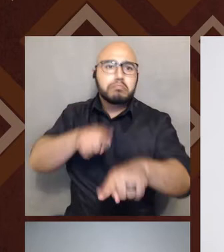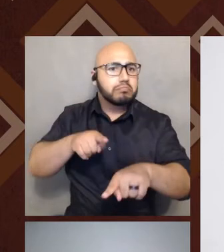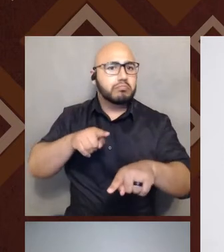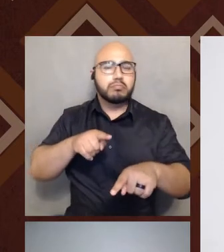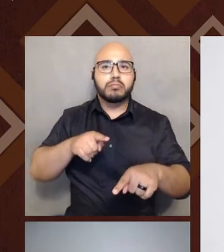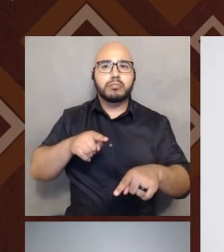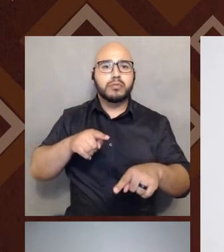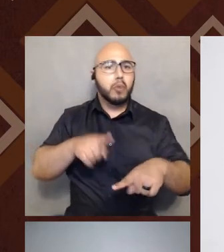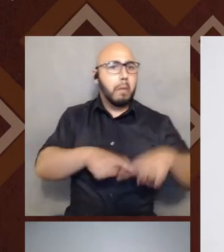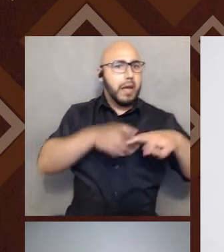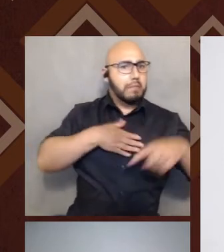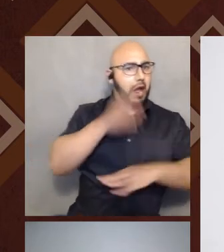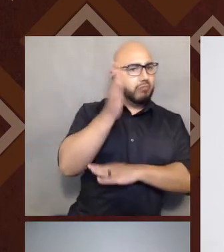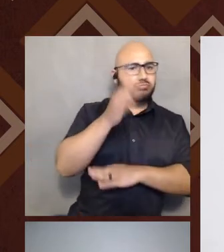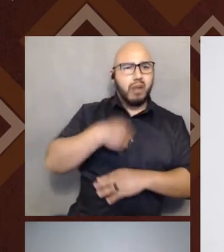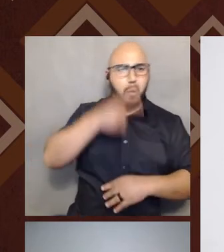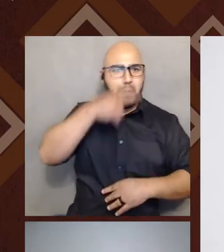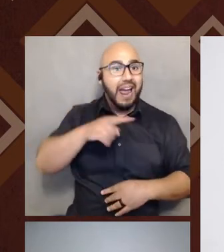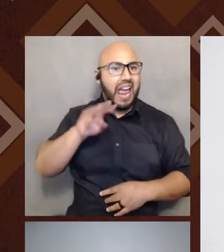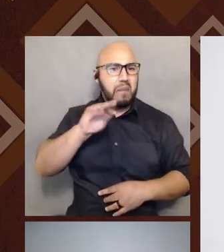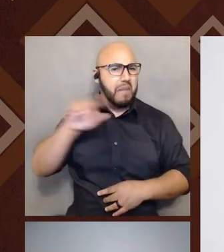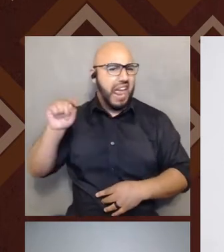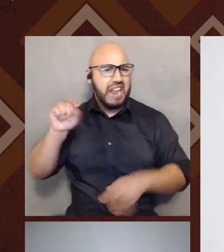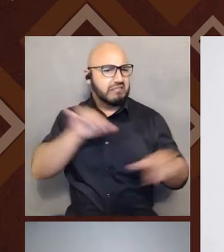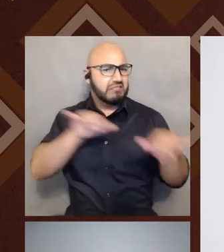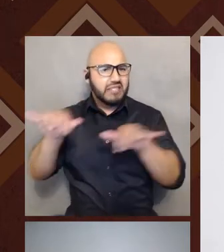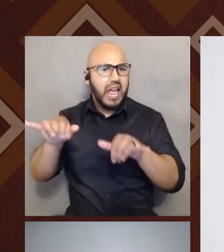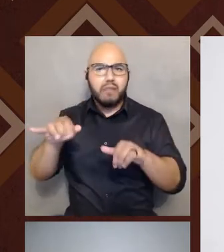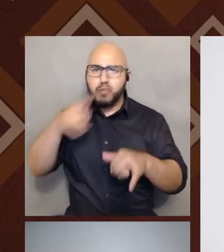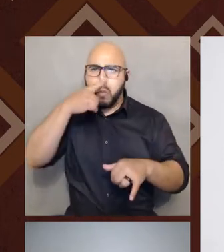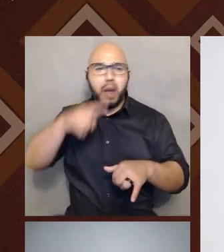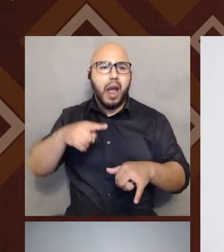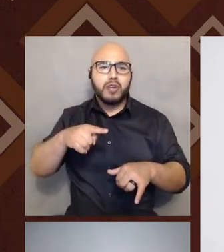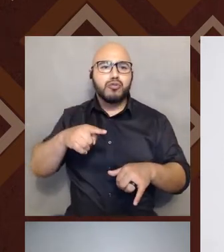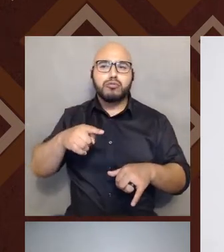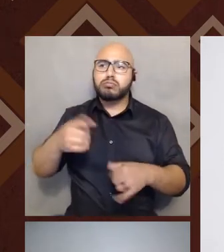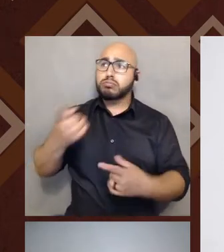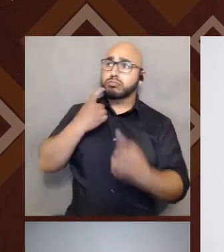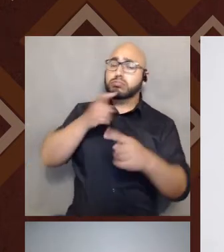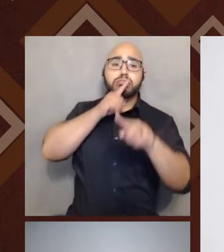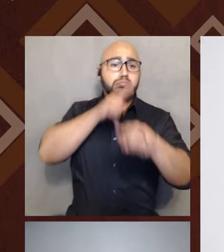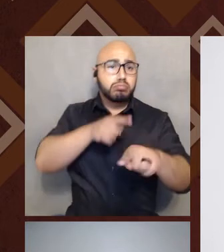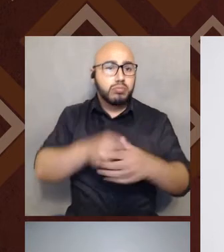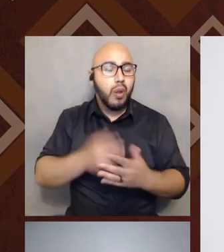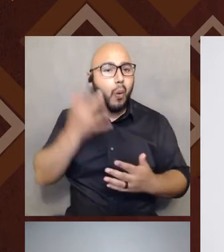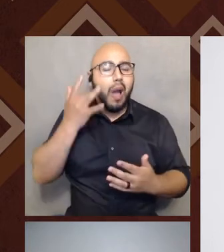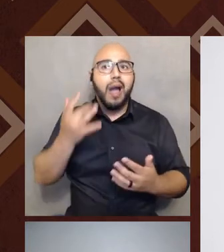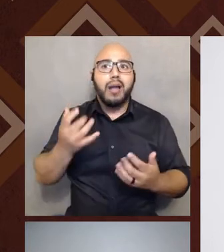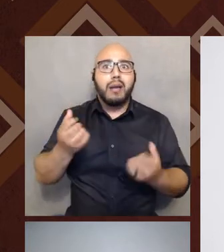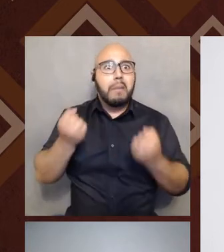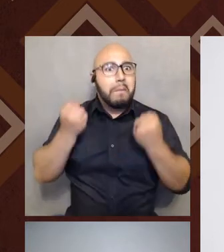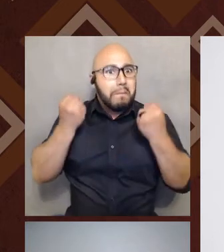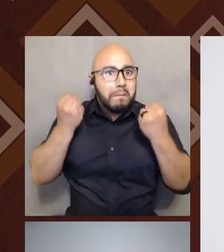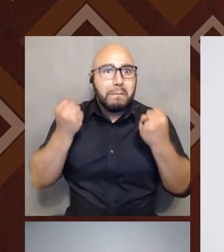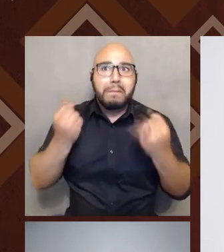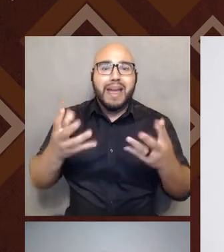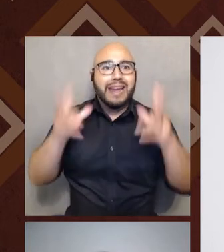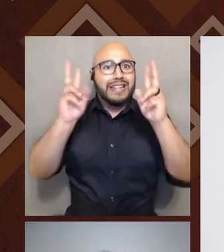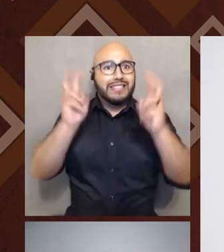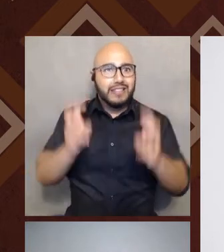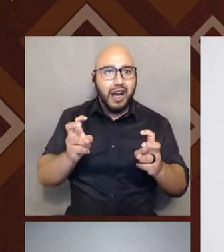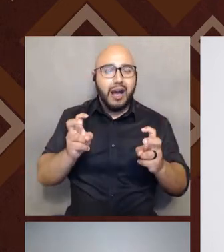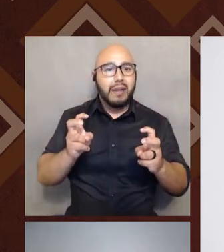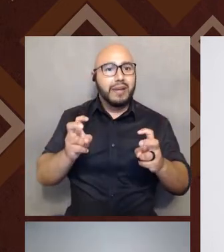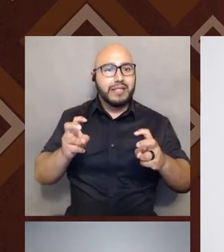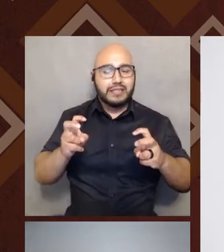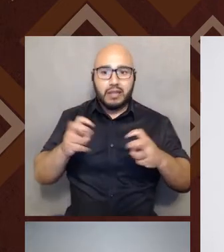I think Matt would say the same thing as Susie mentioned, because we're about to unpack lots of different topics. Right. And